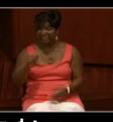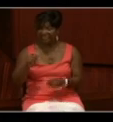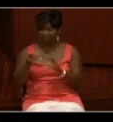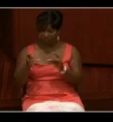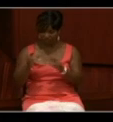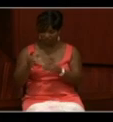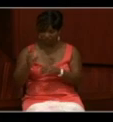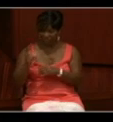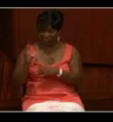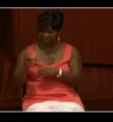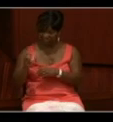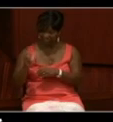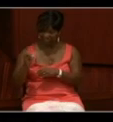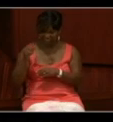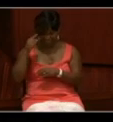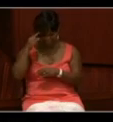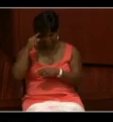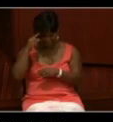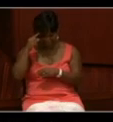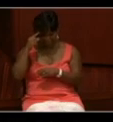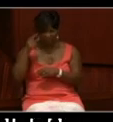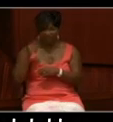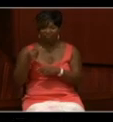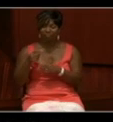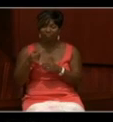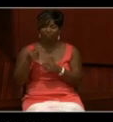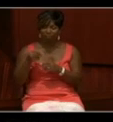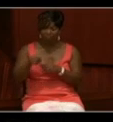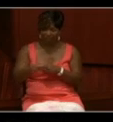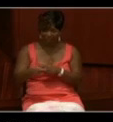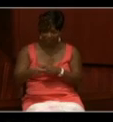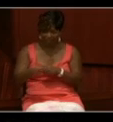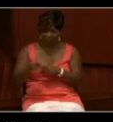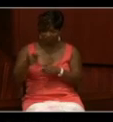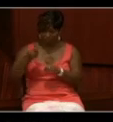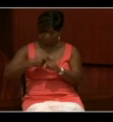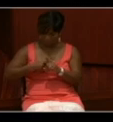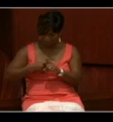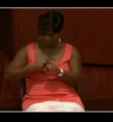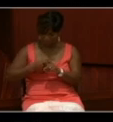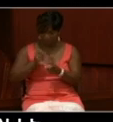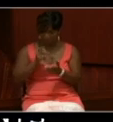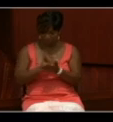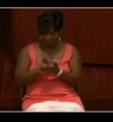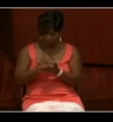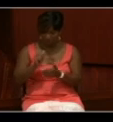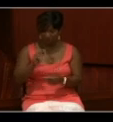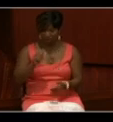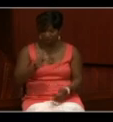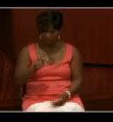month of his pay for a period of one month. Approved August 25th, 1927.